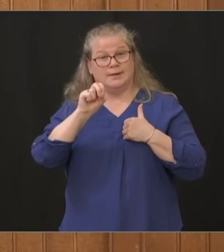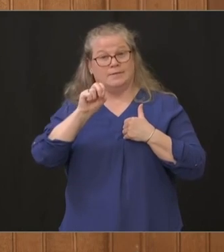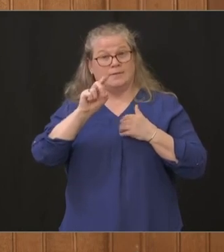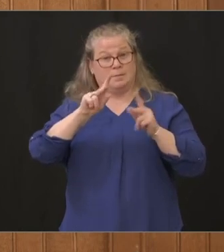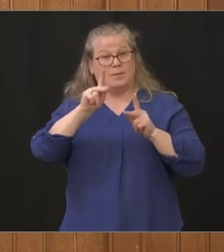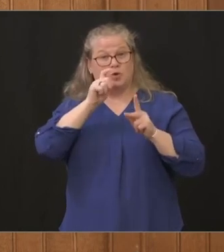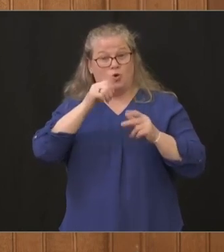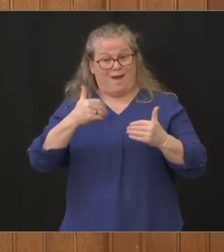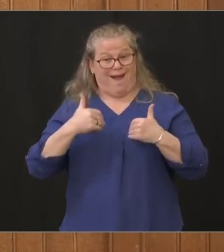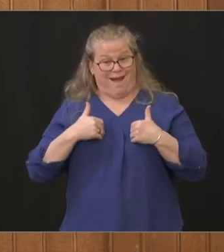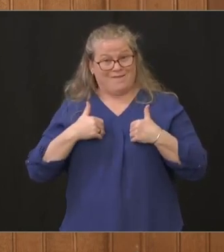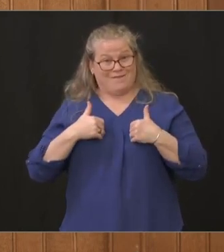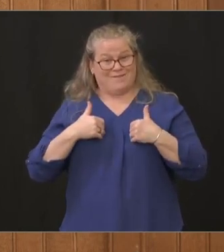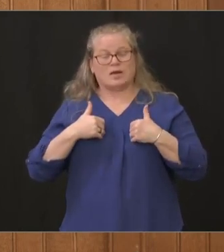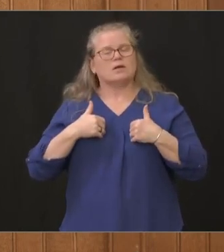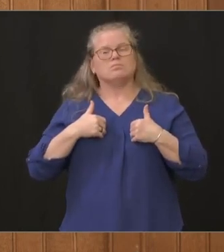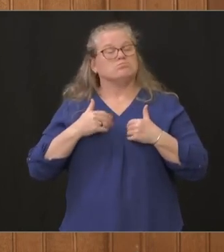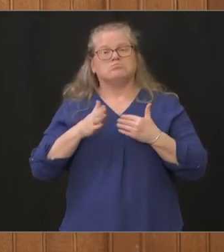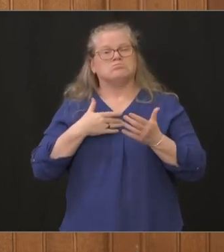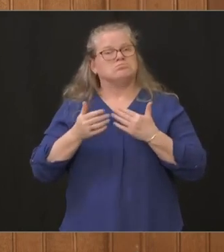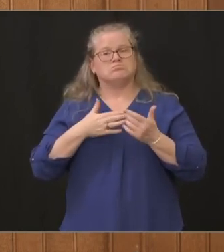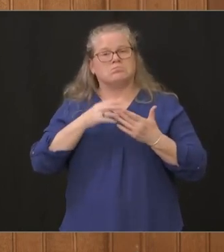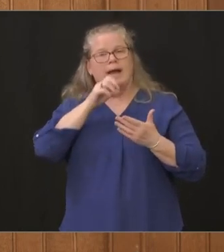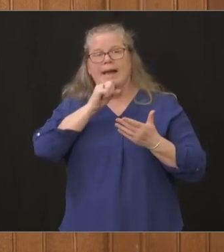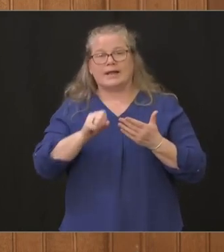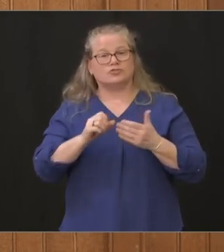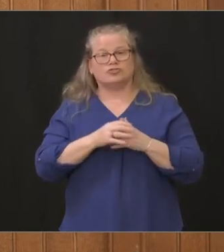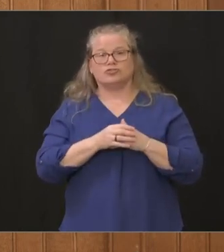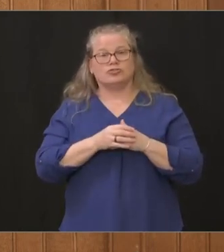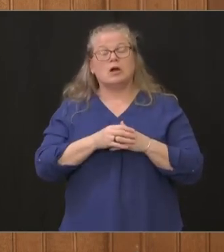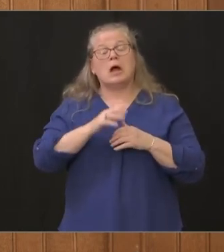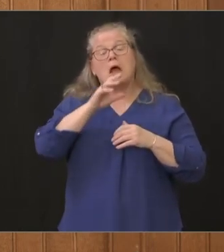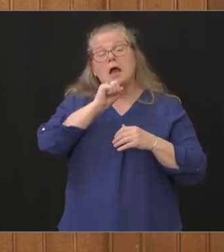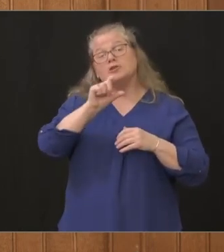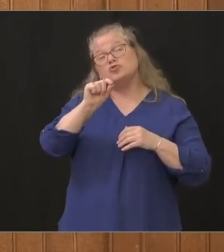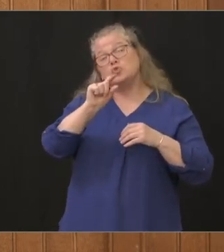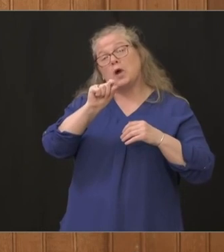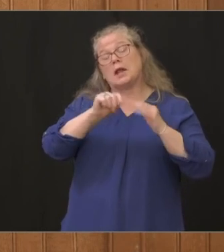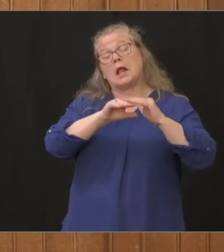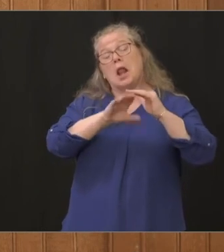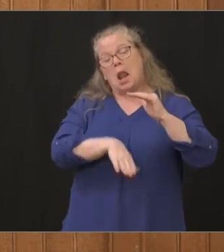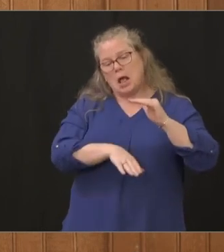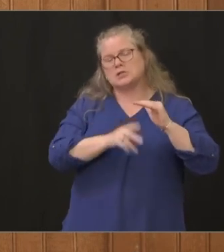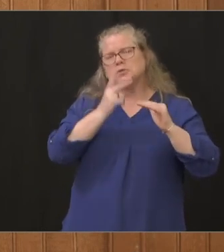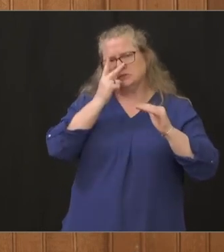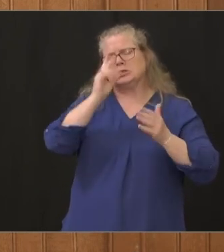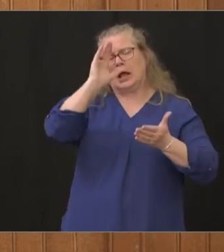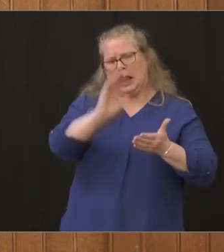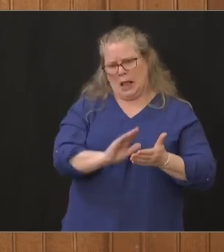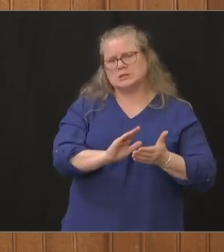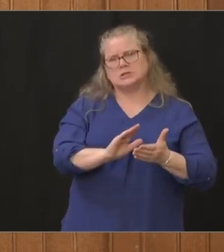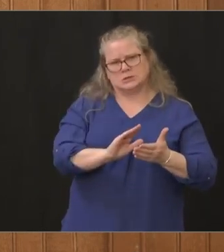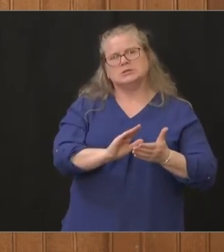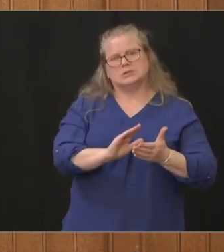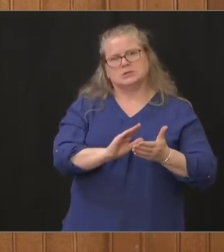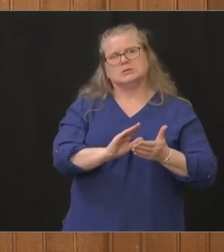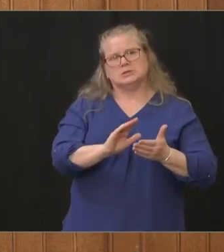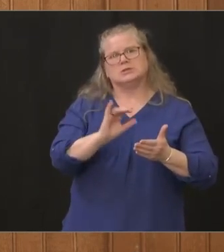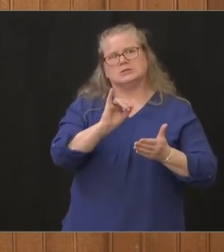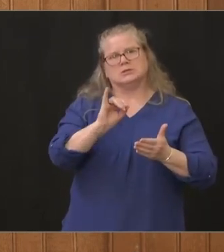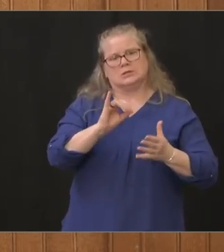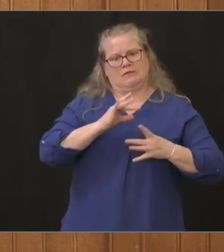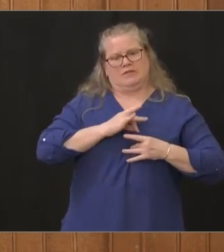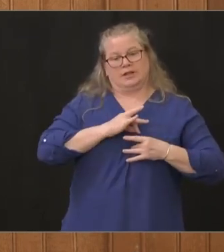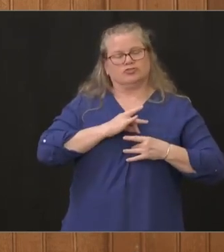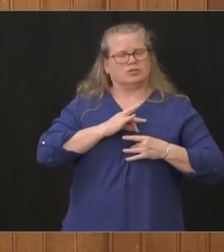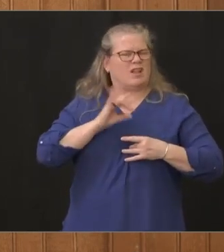um we do see a lot less infections under under 20 years old i think that's been well documented the children fortunately are not do not seem to be